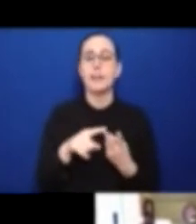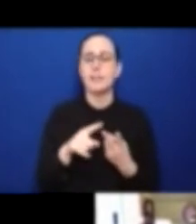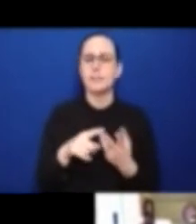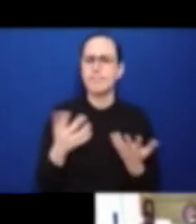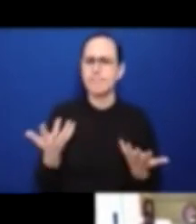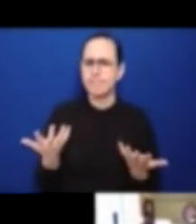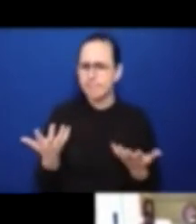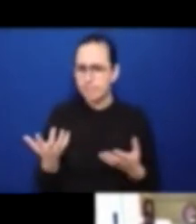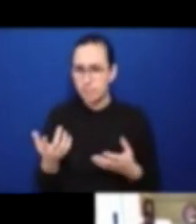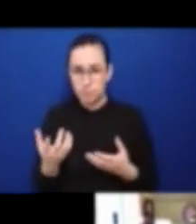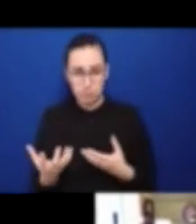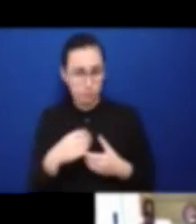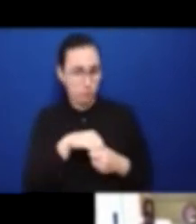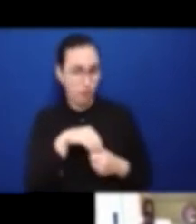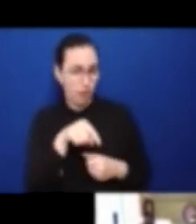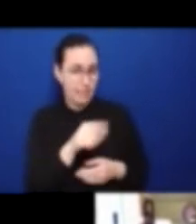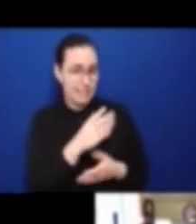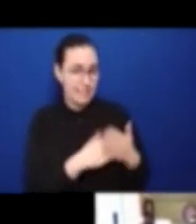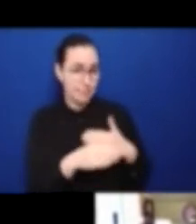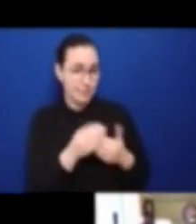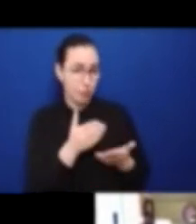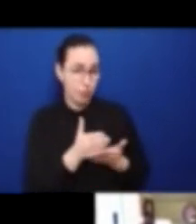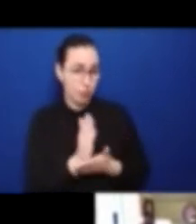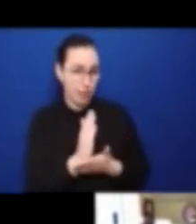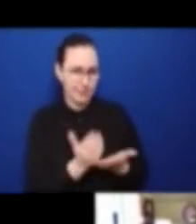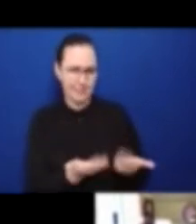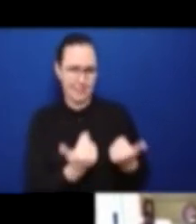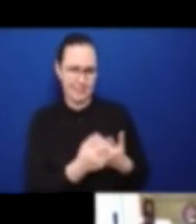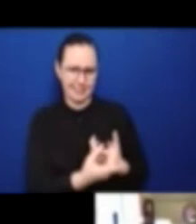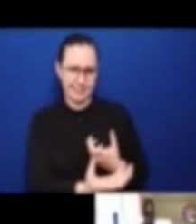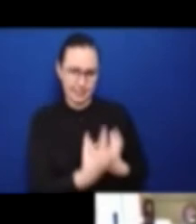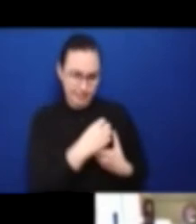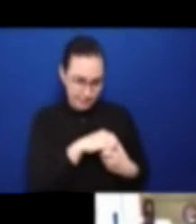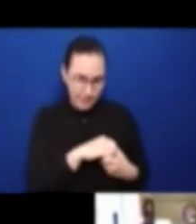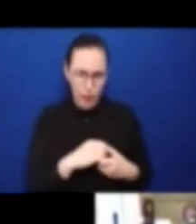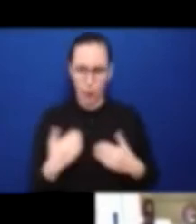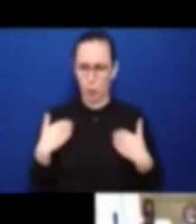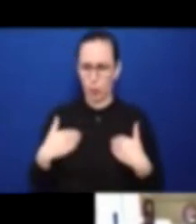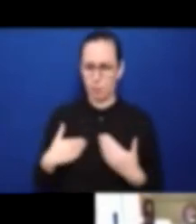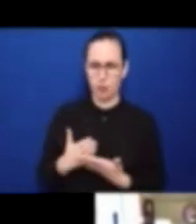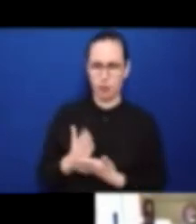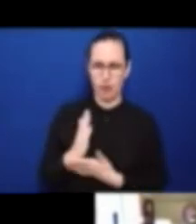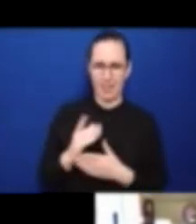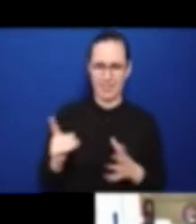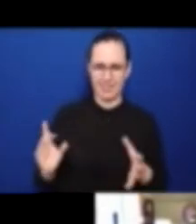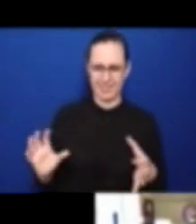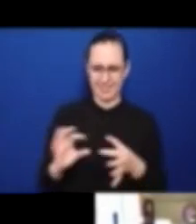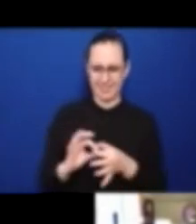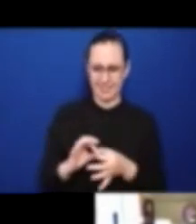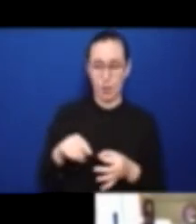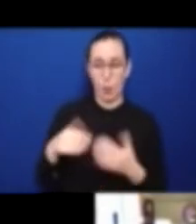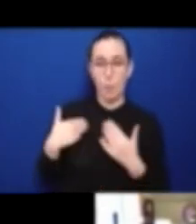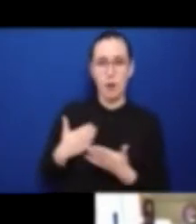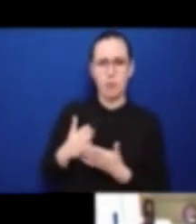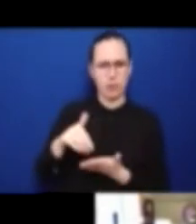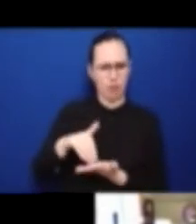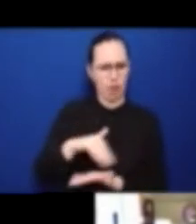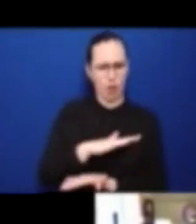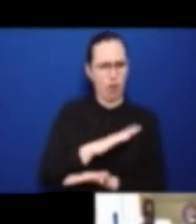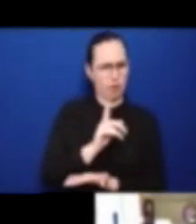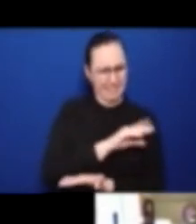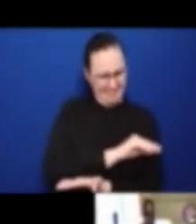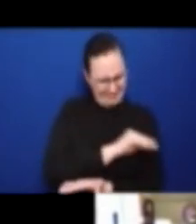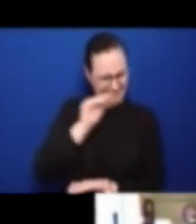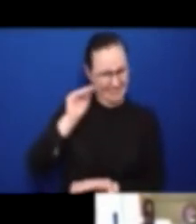mainstream of human rights work, where it had been, you know, really neglected or all but invisible. But I think we